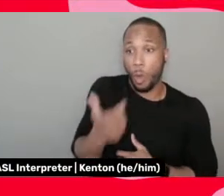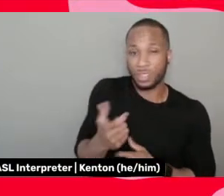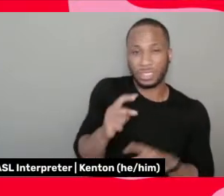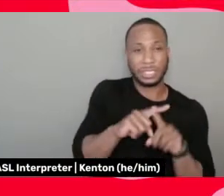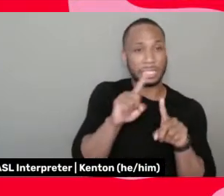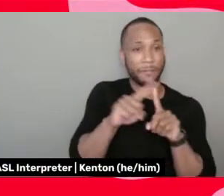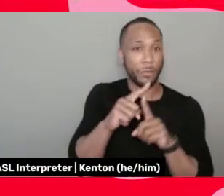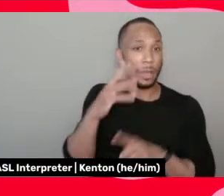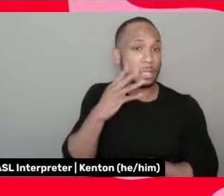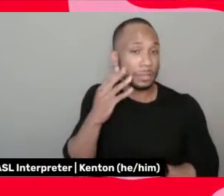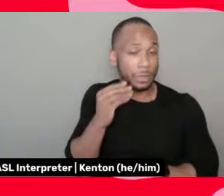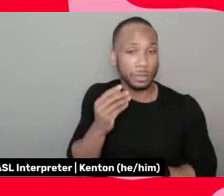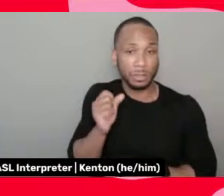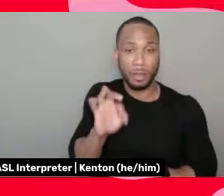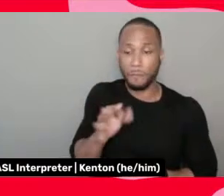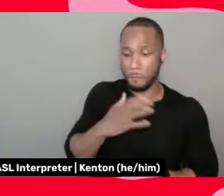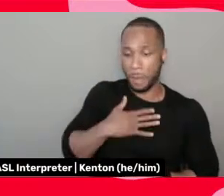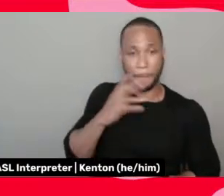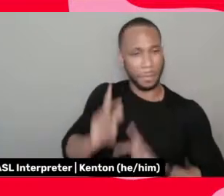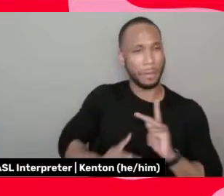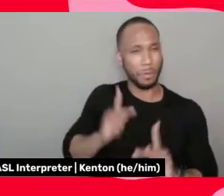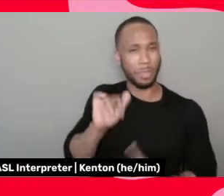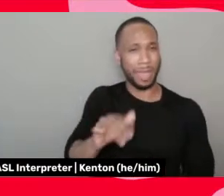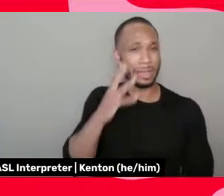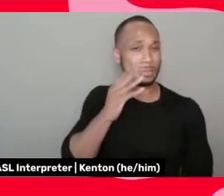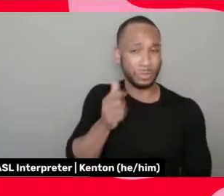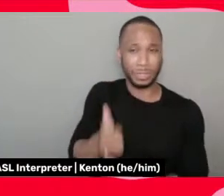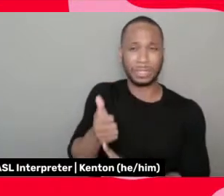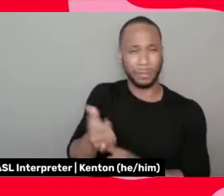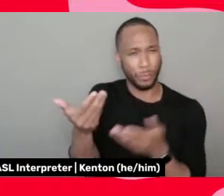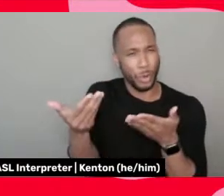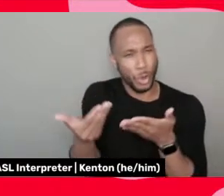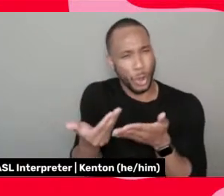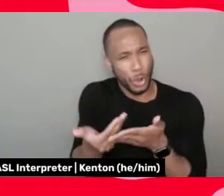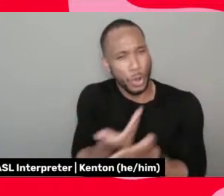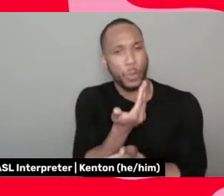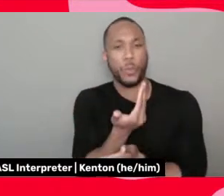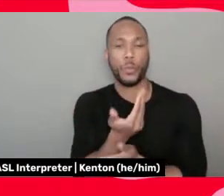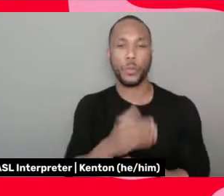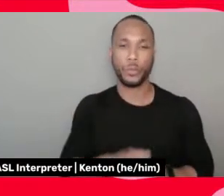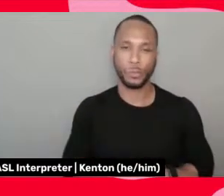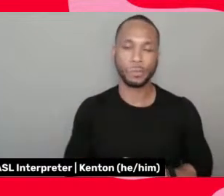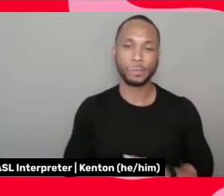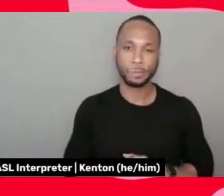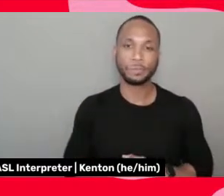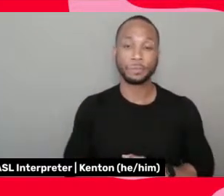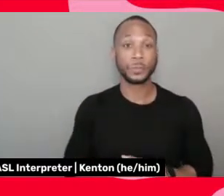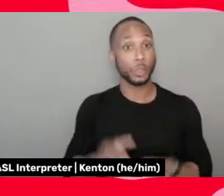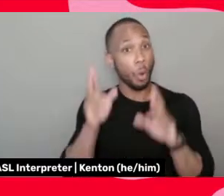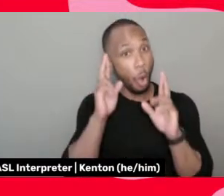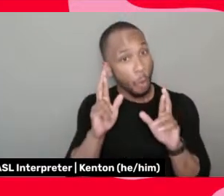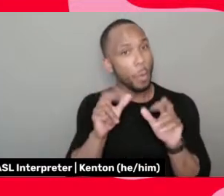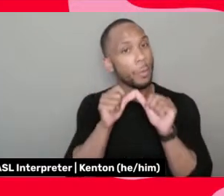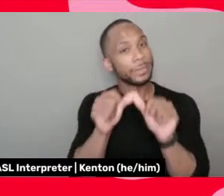experiences of my people. Like, that is new. That is super new. Um, hopefully that will continue and